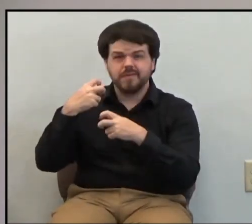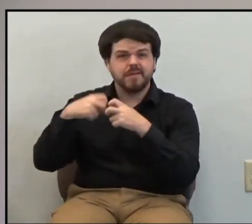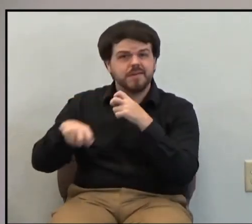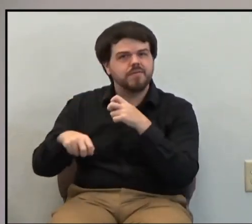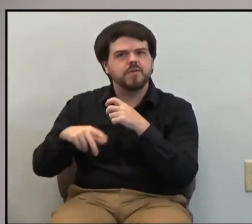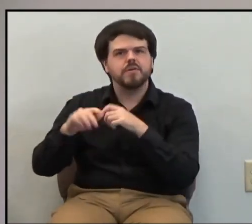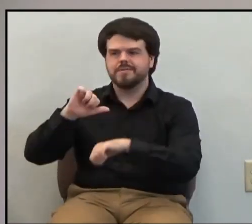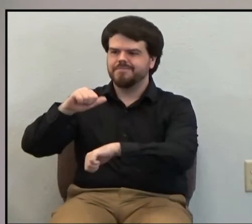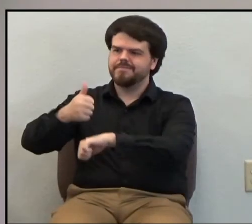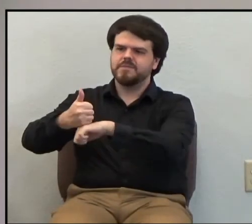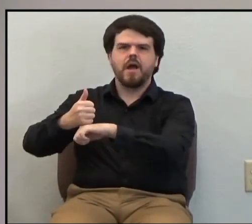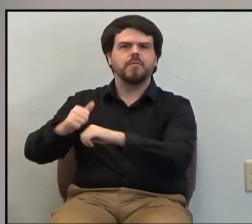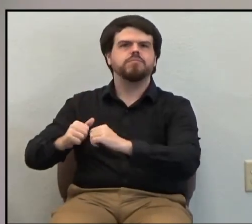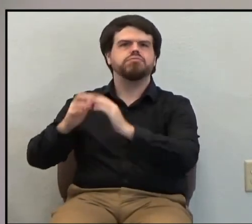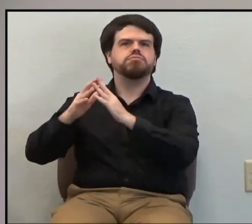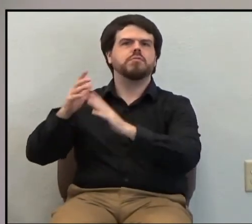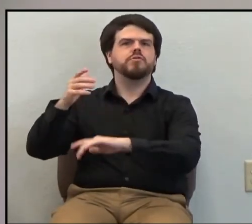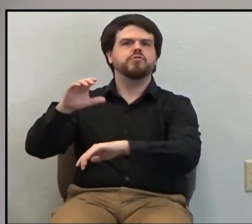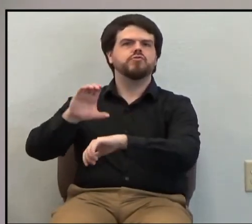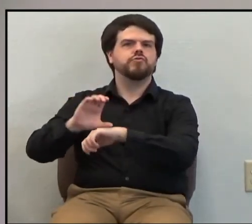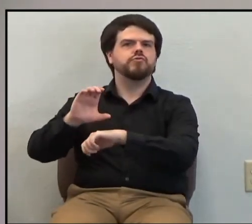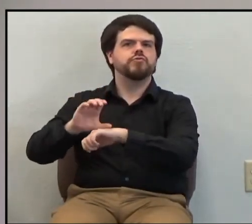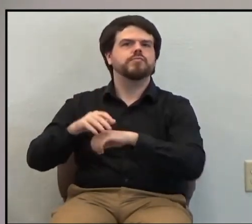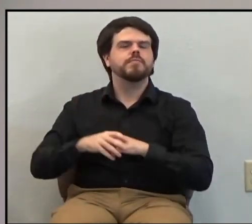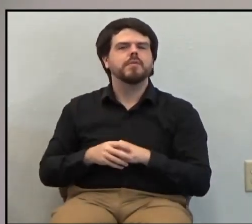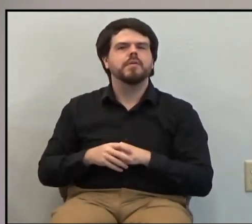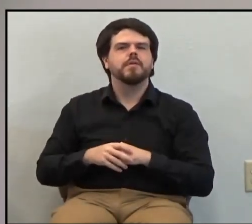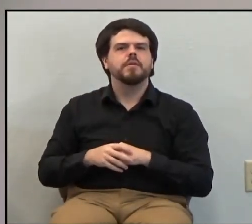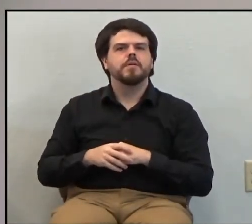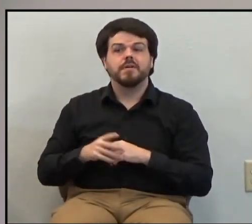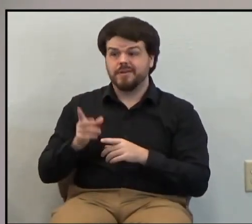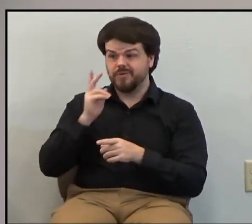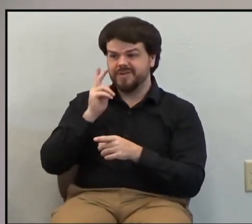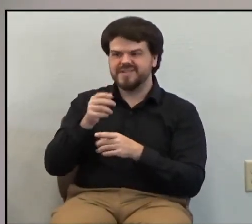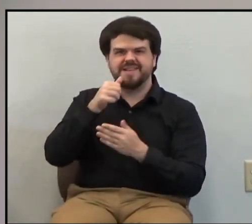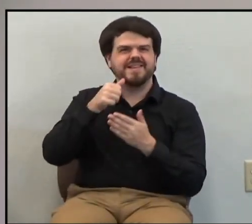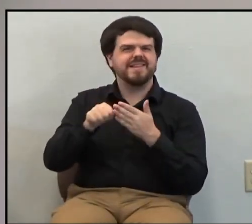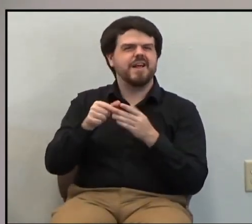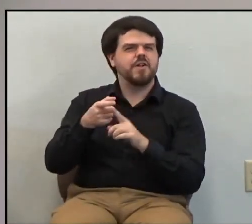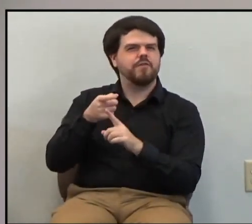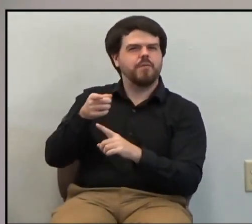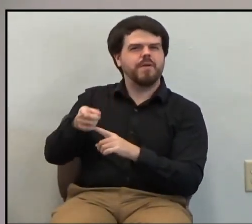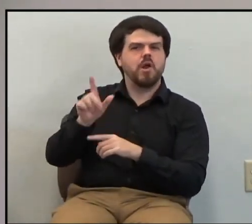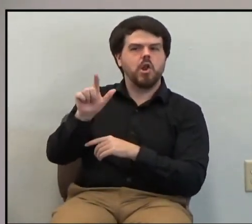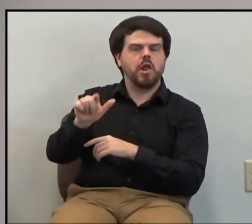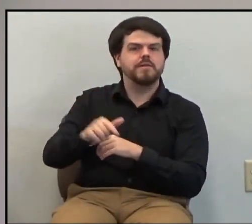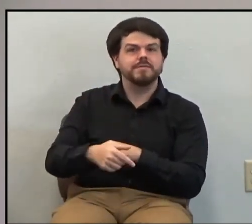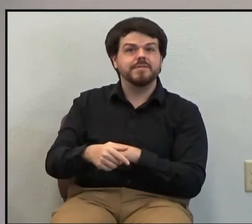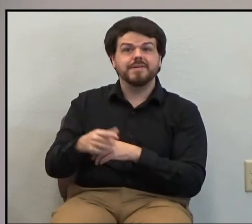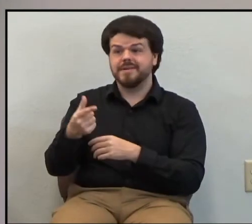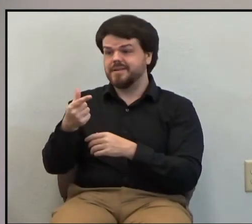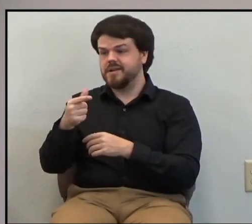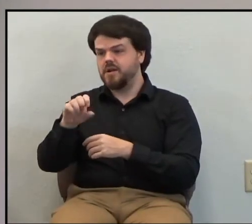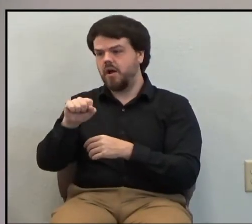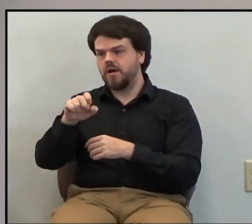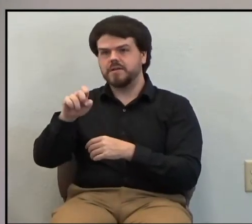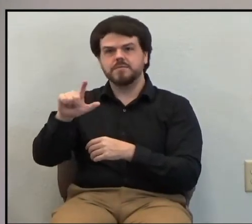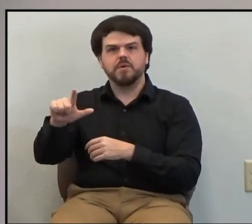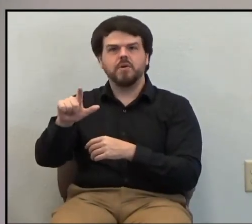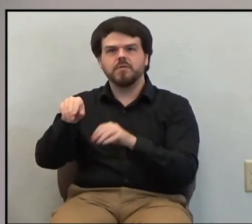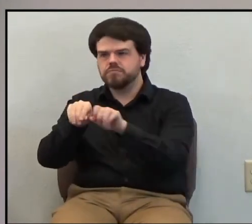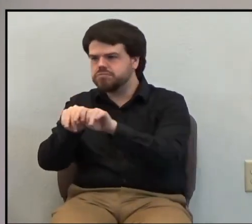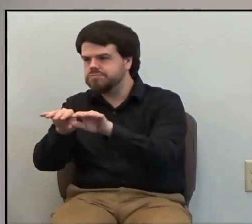there, and from that church, as we see in the letter later on, from that church, the gospel went out into the